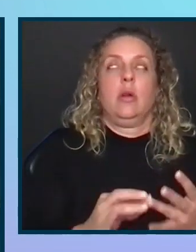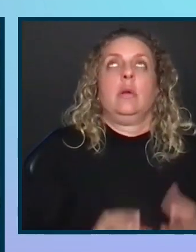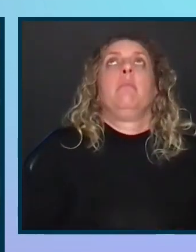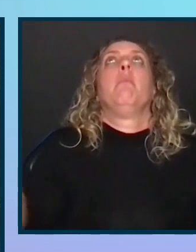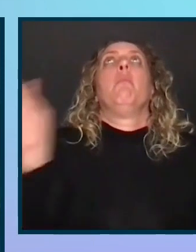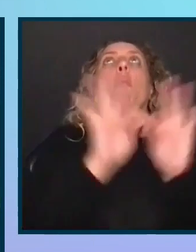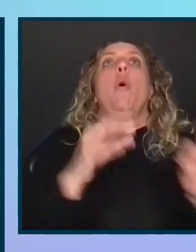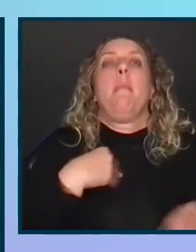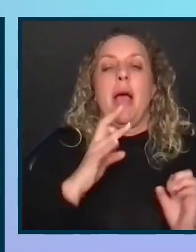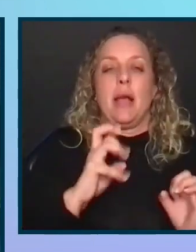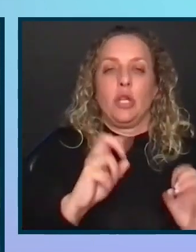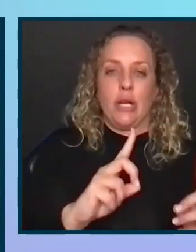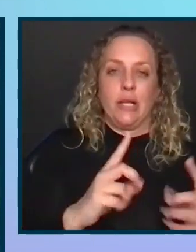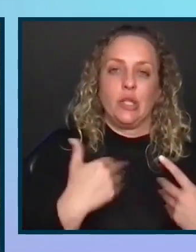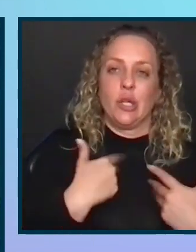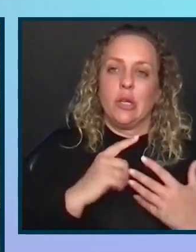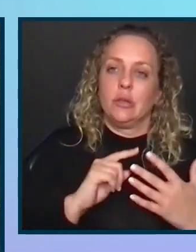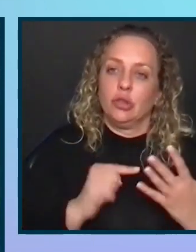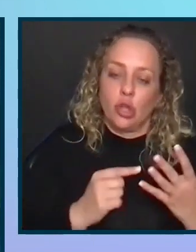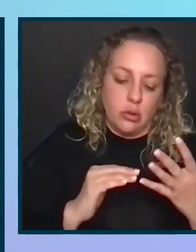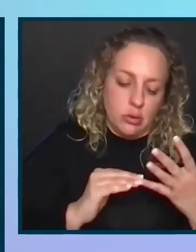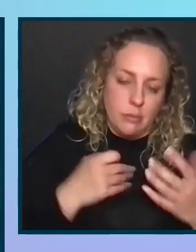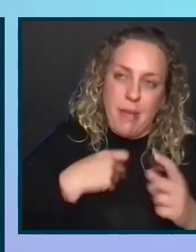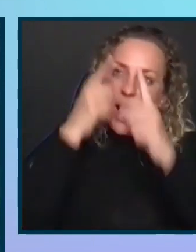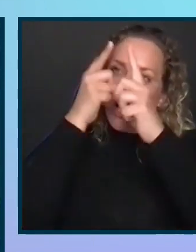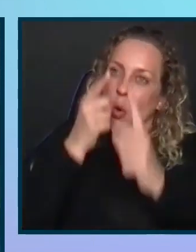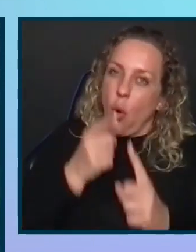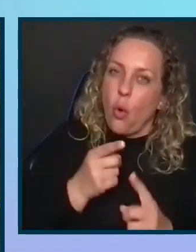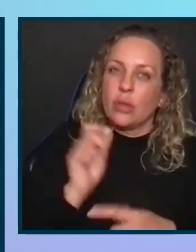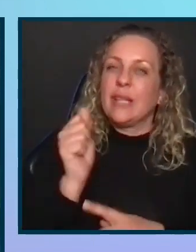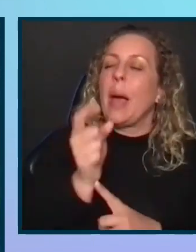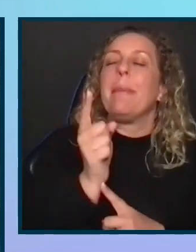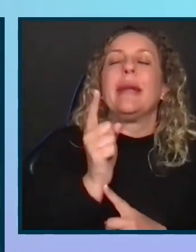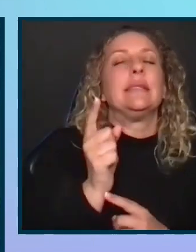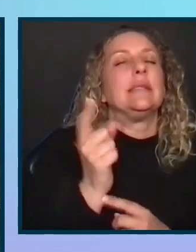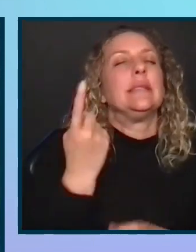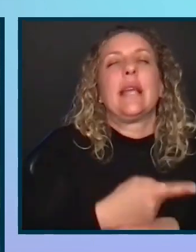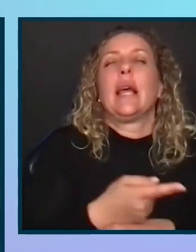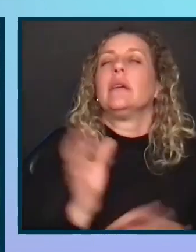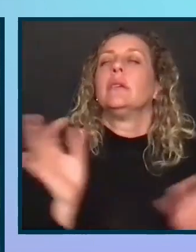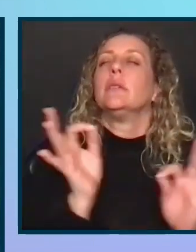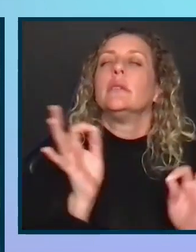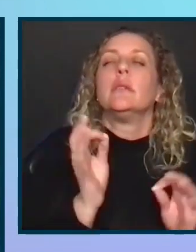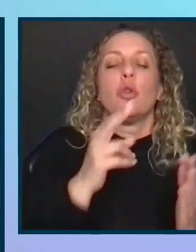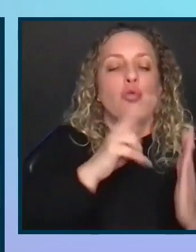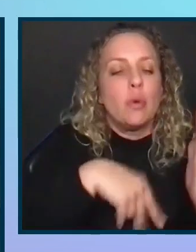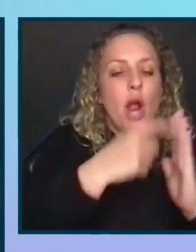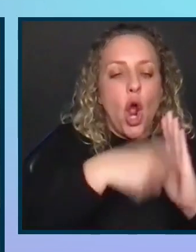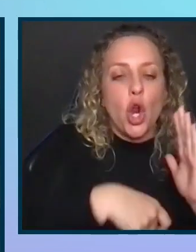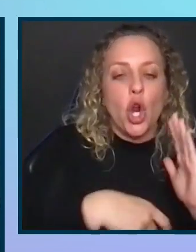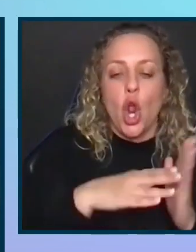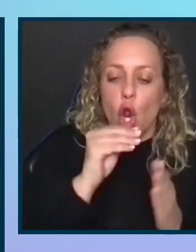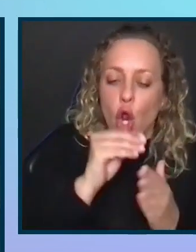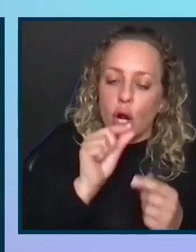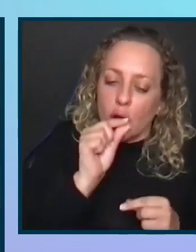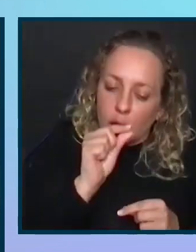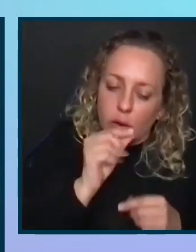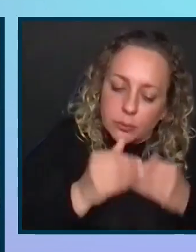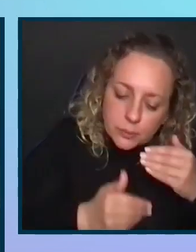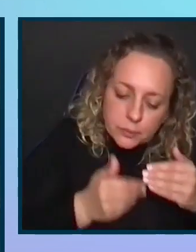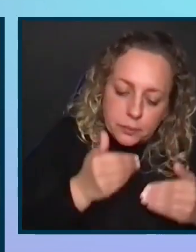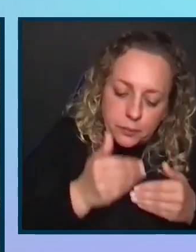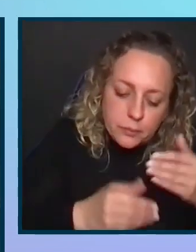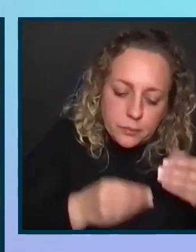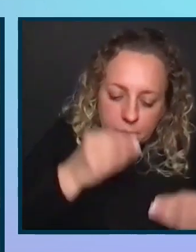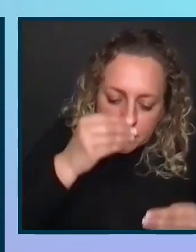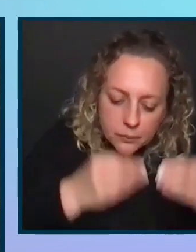So I just set small goals, 10 minutes a day, spend 10 minutes a day reading an article, learning a little bit more, and you will be